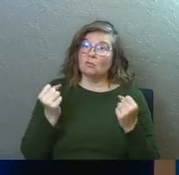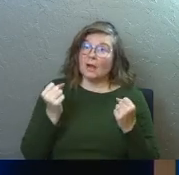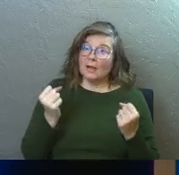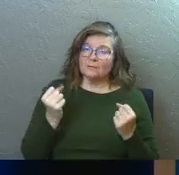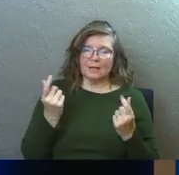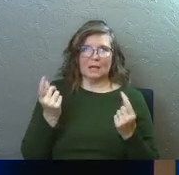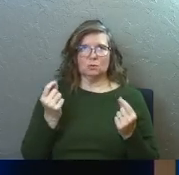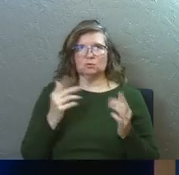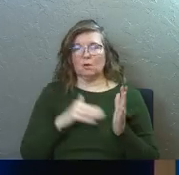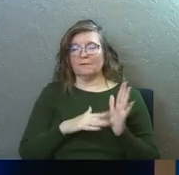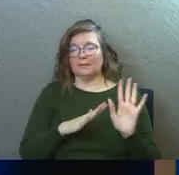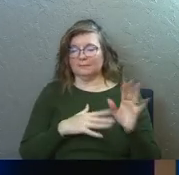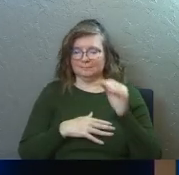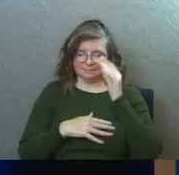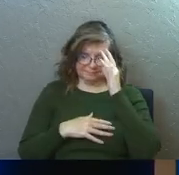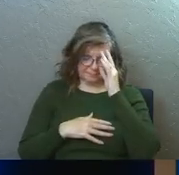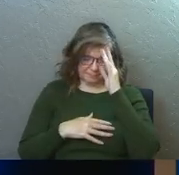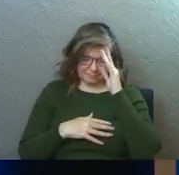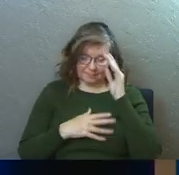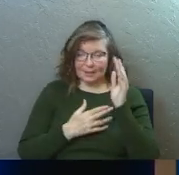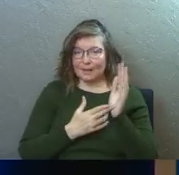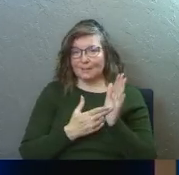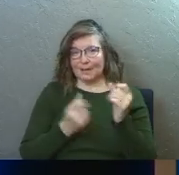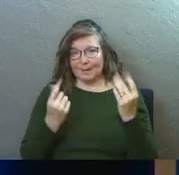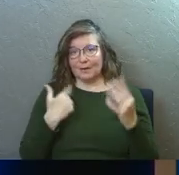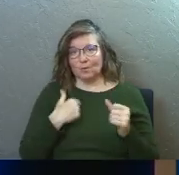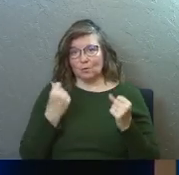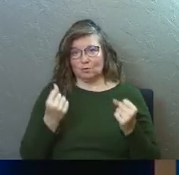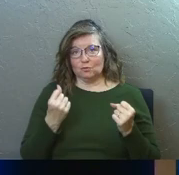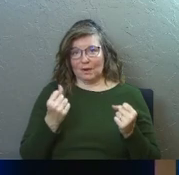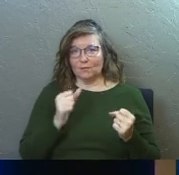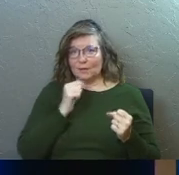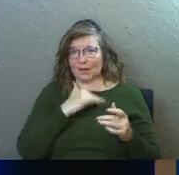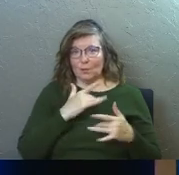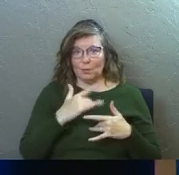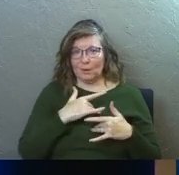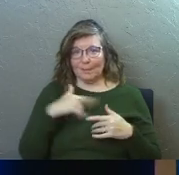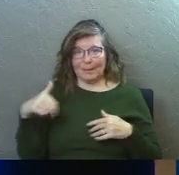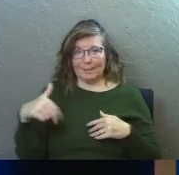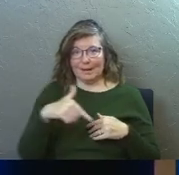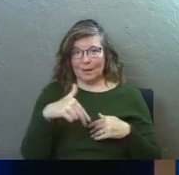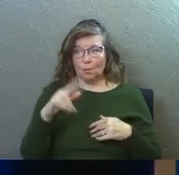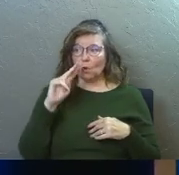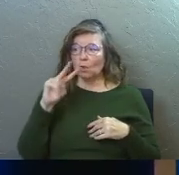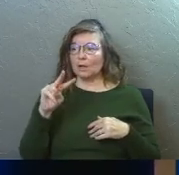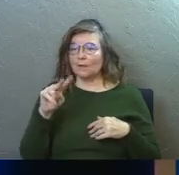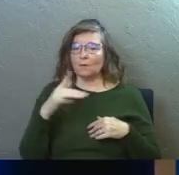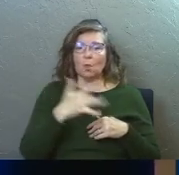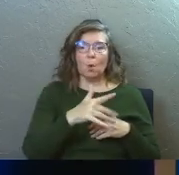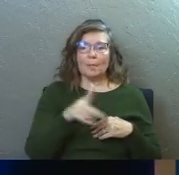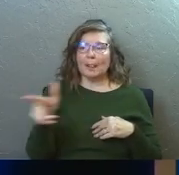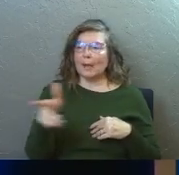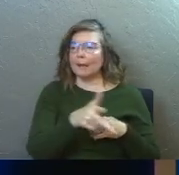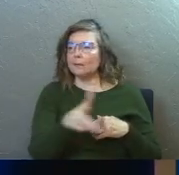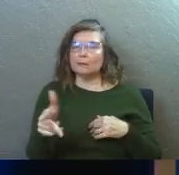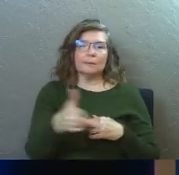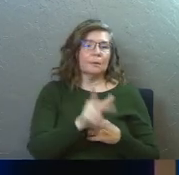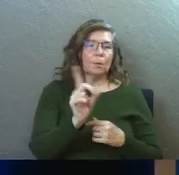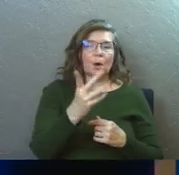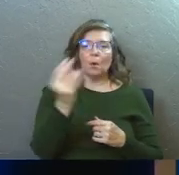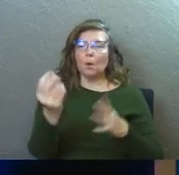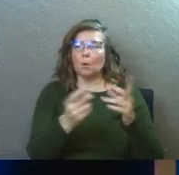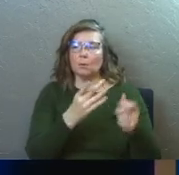Driving. I do this, come on, I know. Let's be honest. How many of us, when we're driving, we're not worried about pedestrians. We're looking for the open lane. Where can I go? You know what mean?